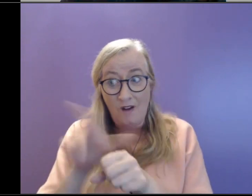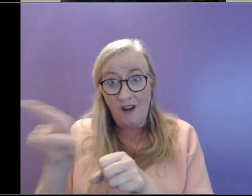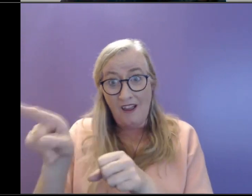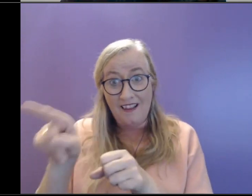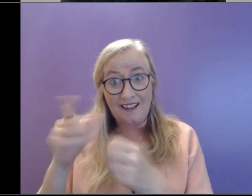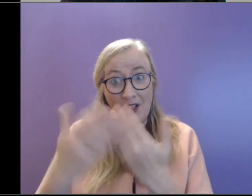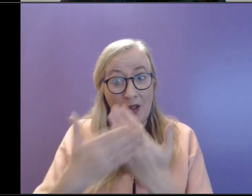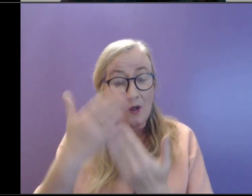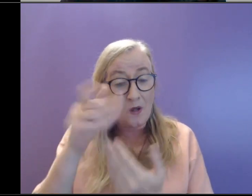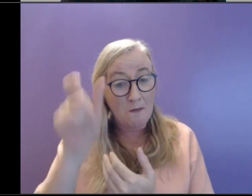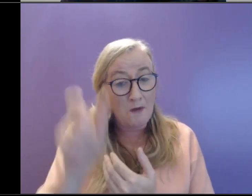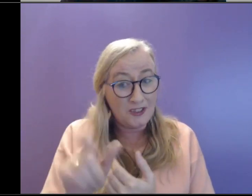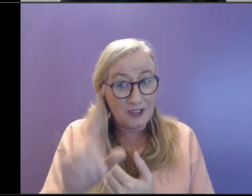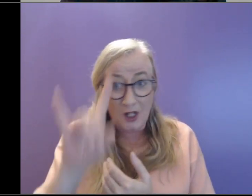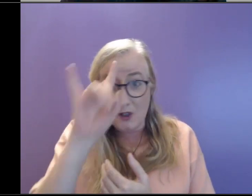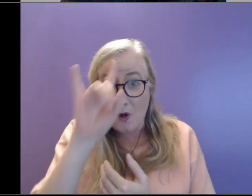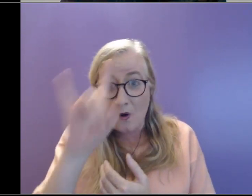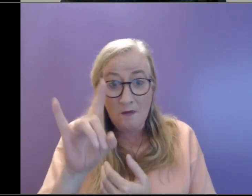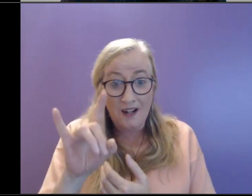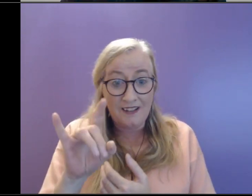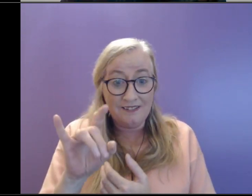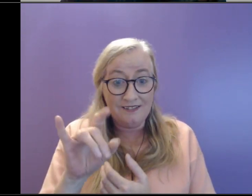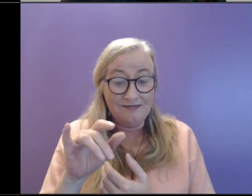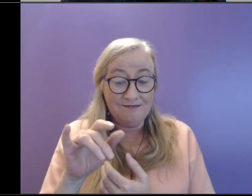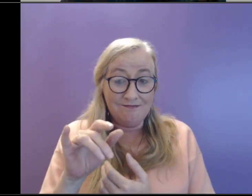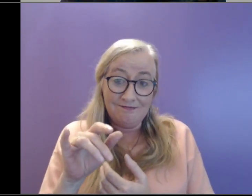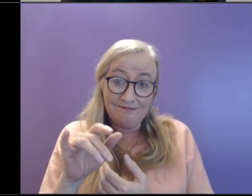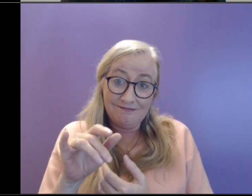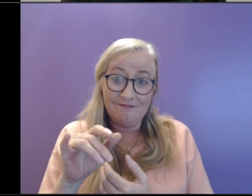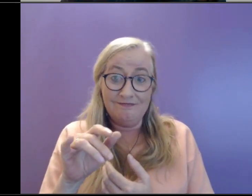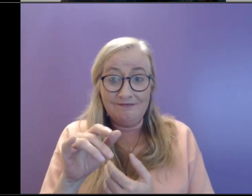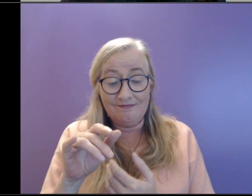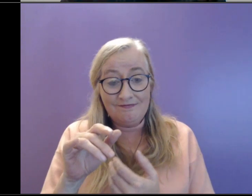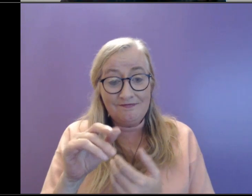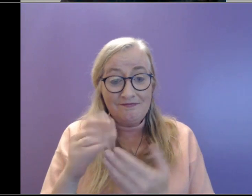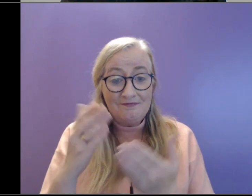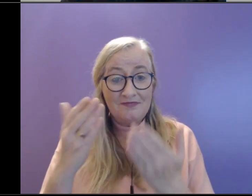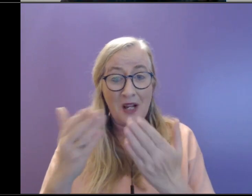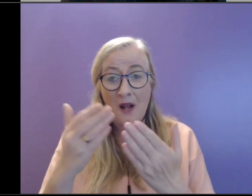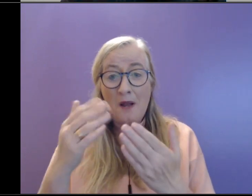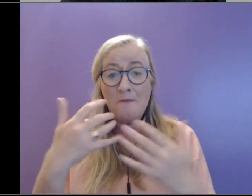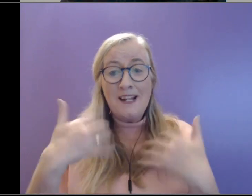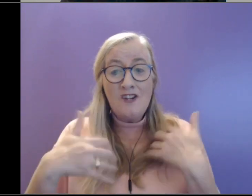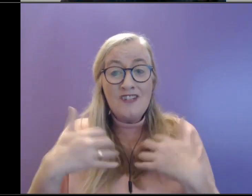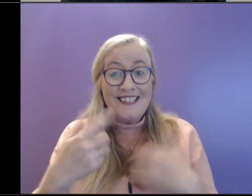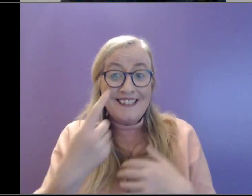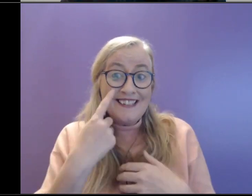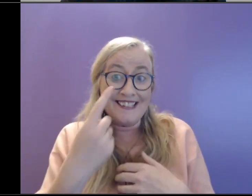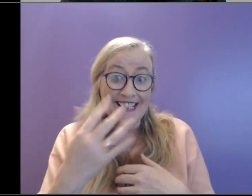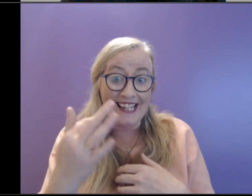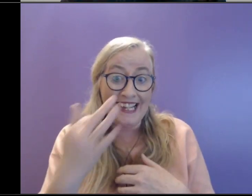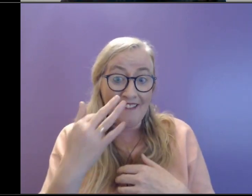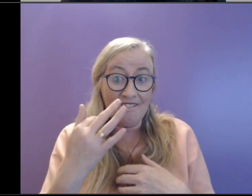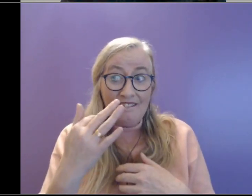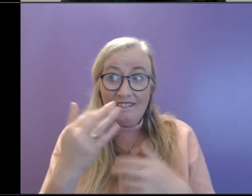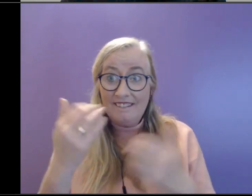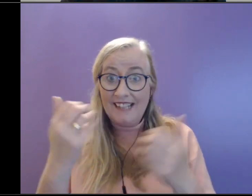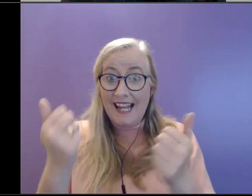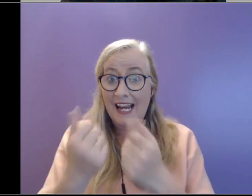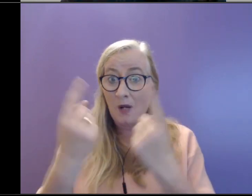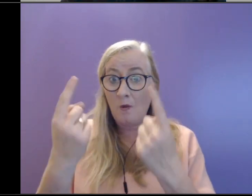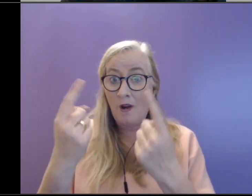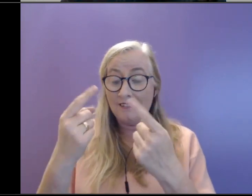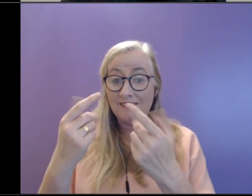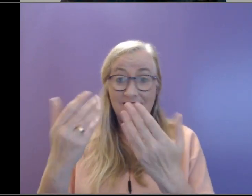And hopefully after the next stage, there might be at least a means to seeing somebody, even if it's outside for a period